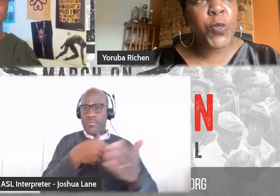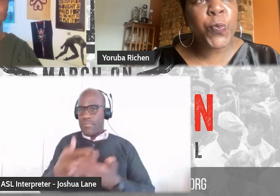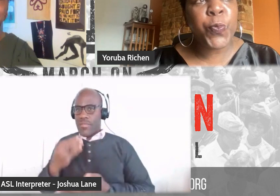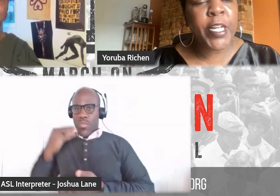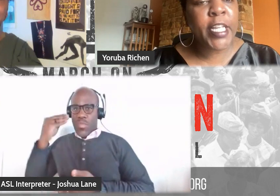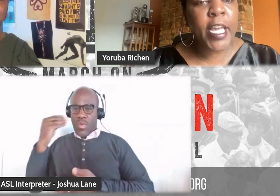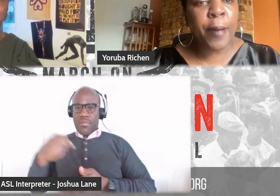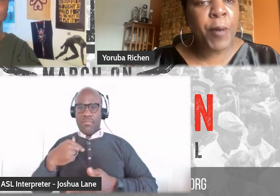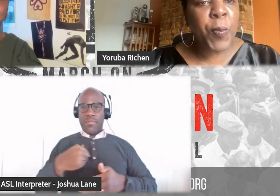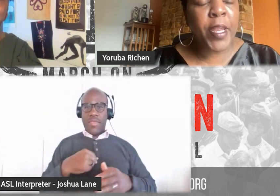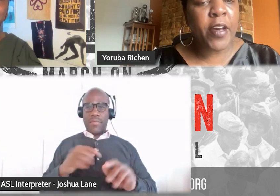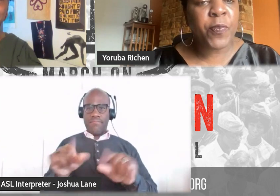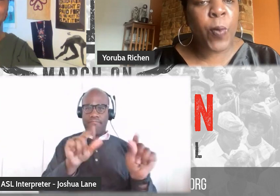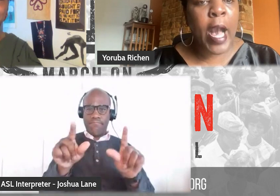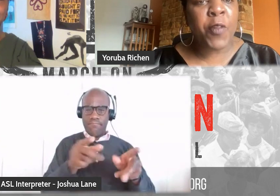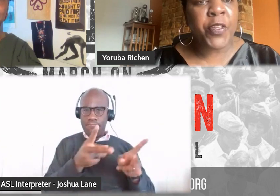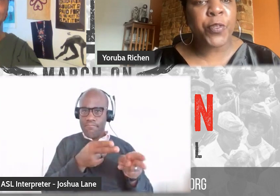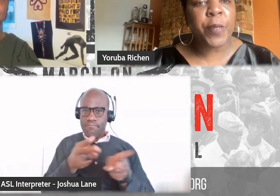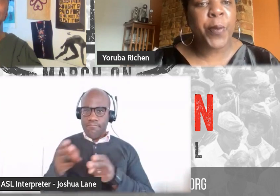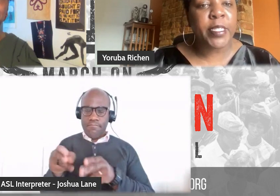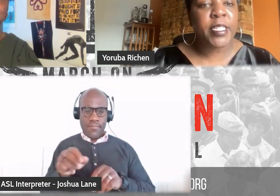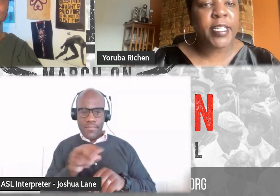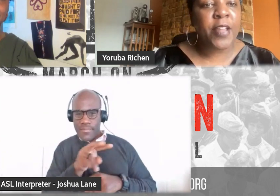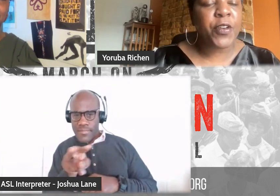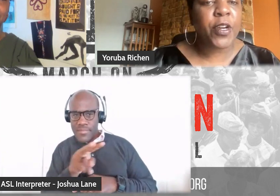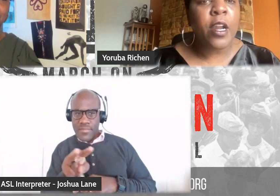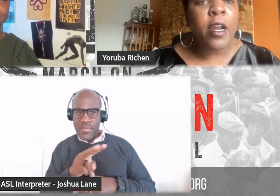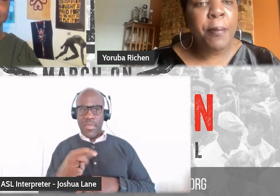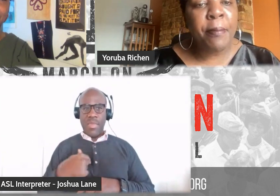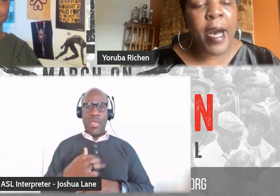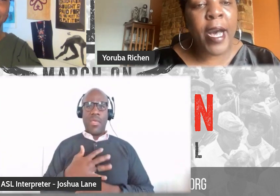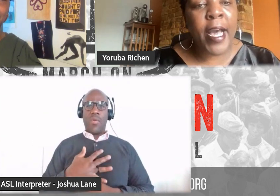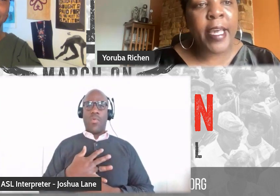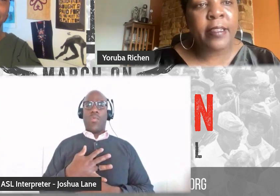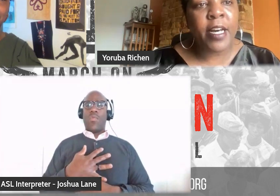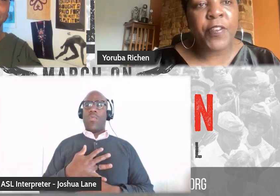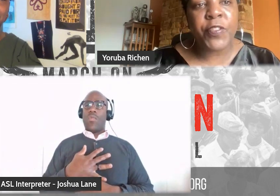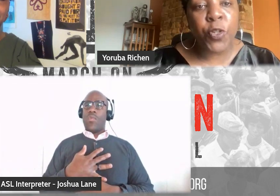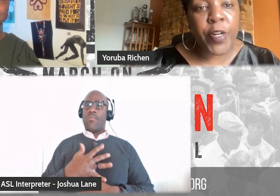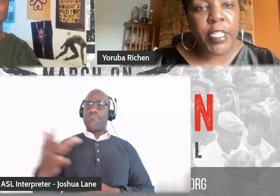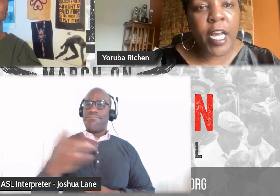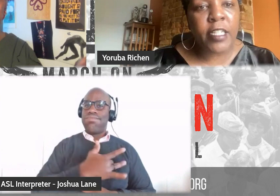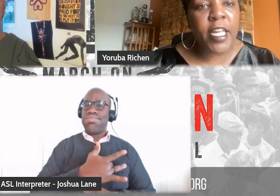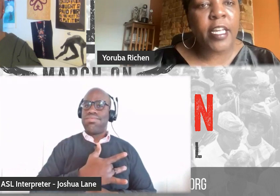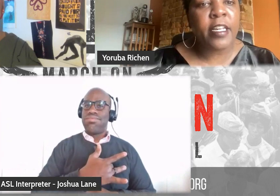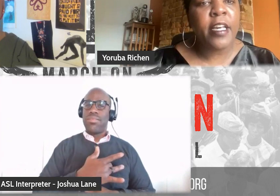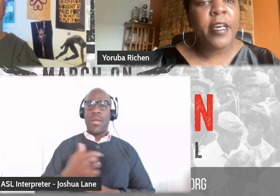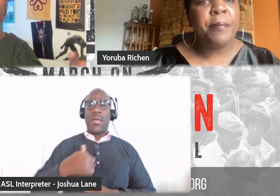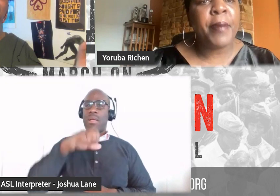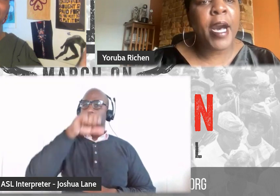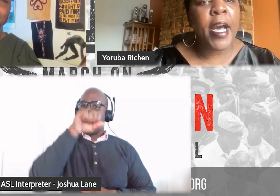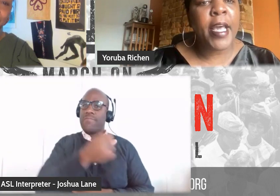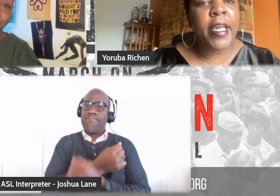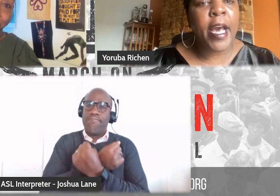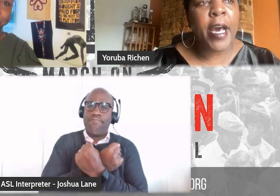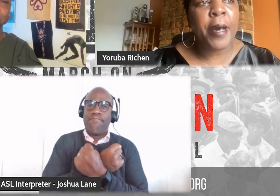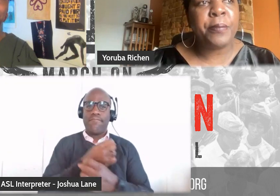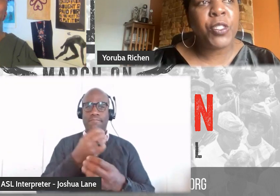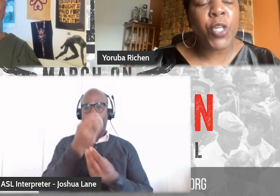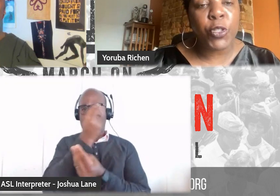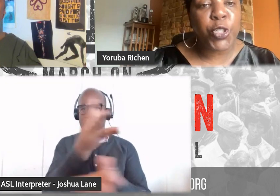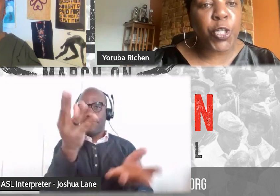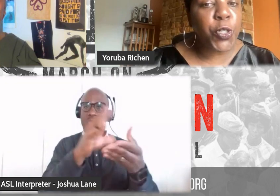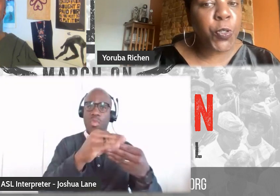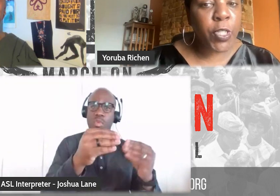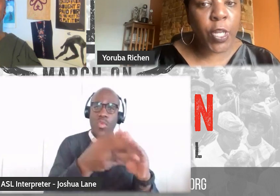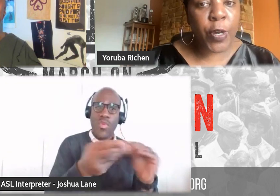was really a moment of, wow, this really brings together my love of storytelling, my, um,